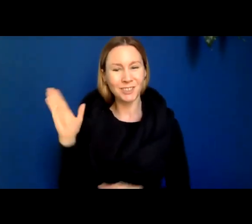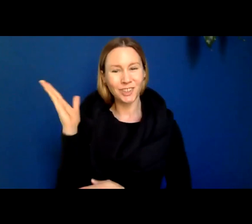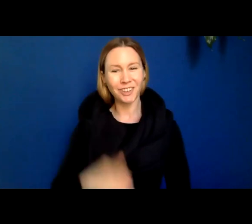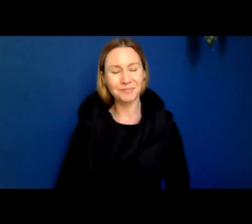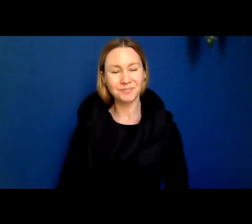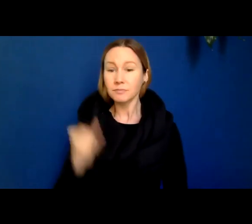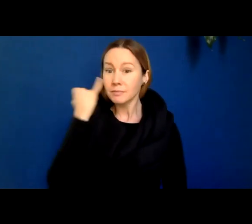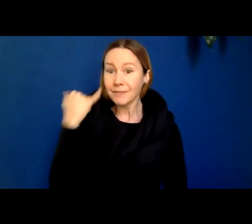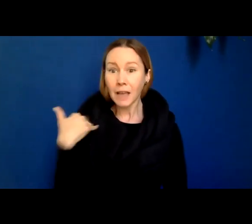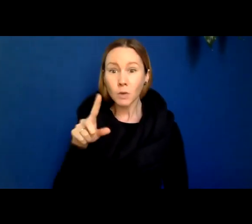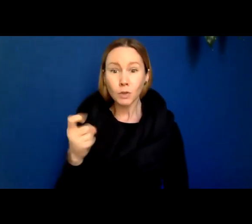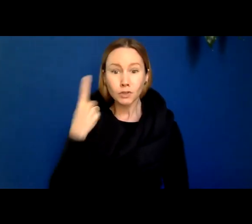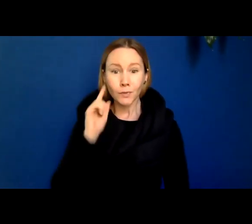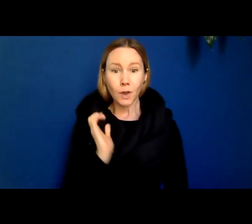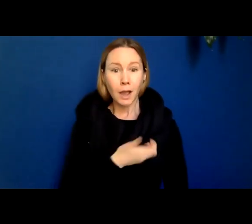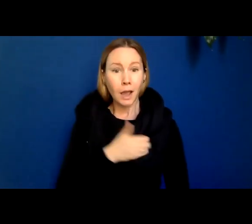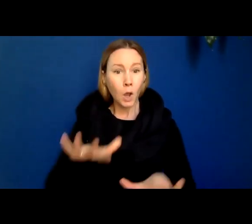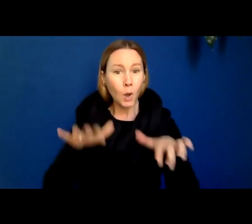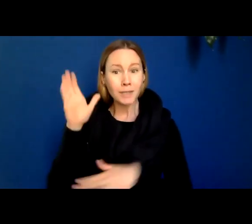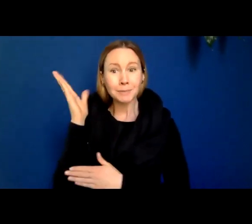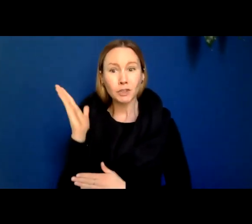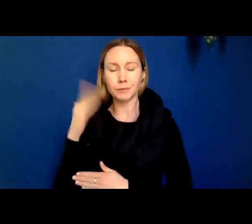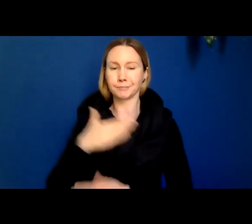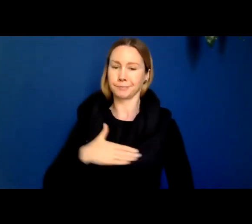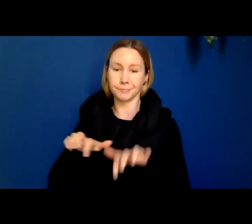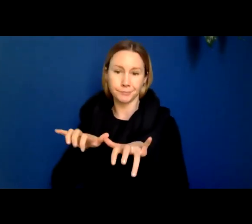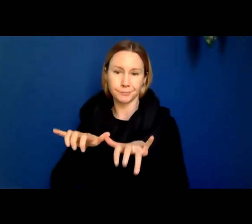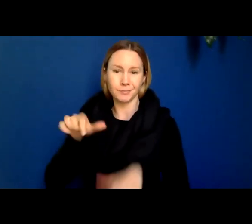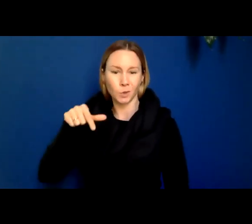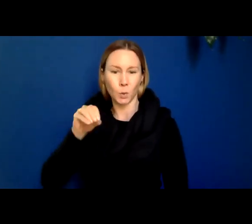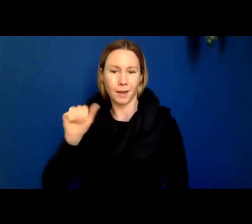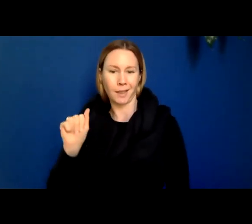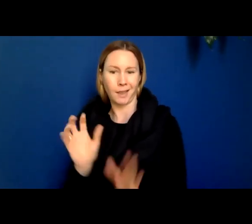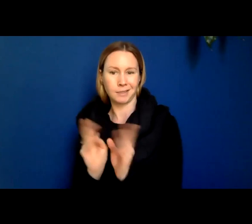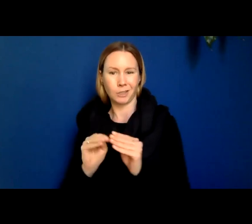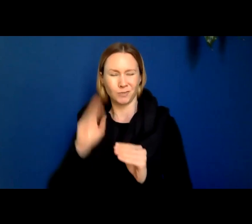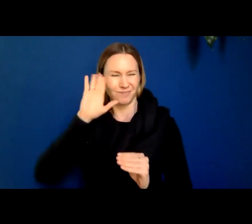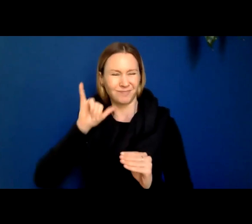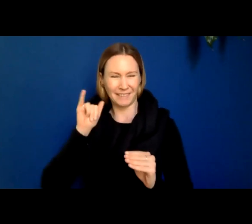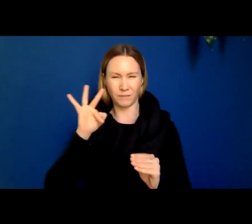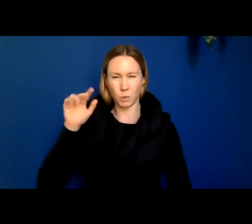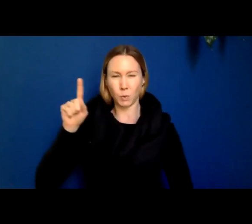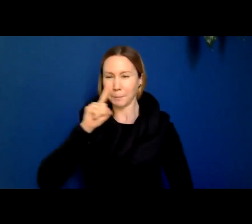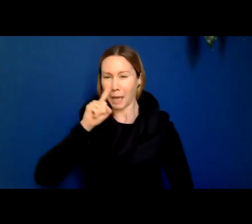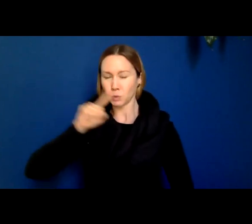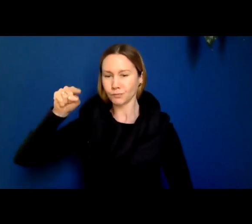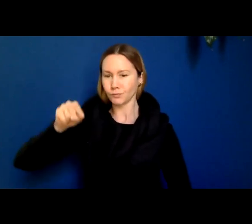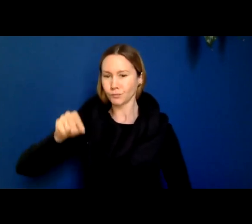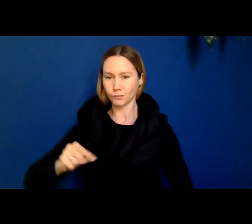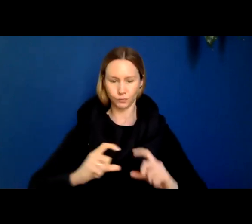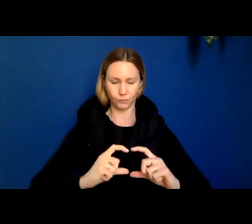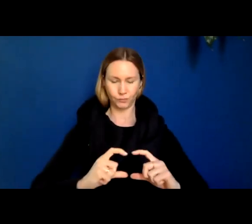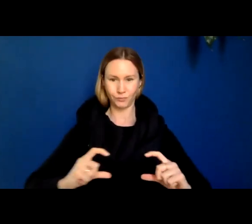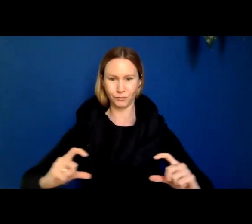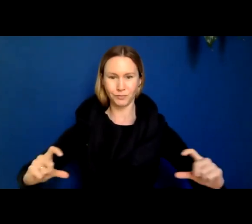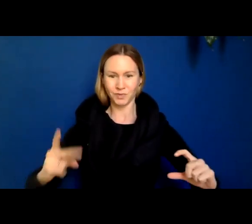for our speakers, please write it in the Q&A section, which you can find by hovering your mouse at the bottom of the screen